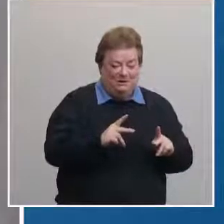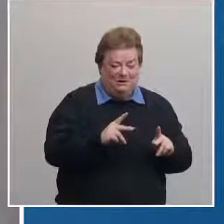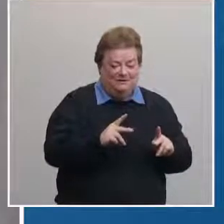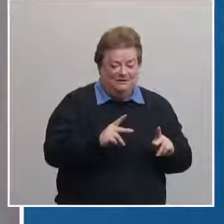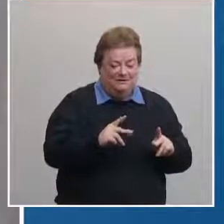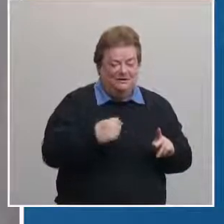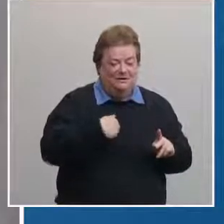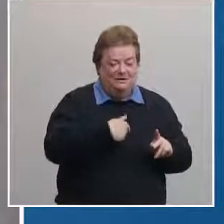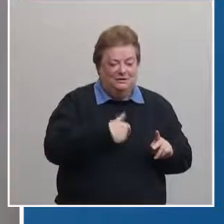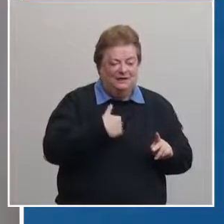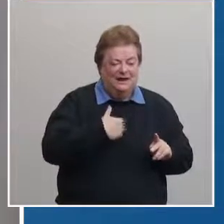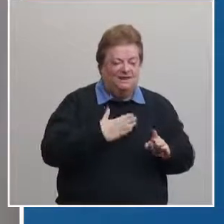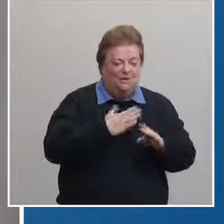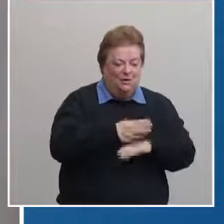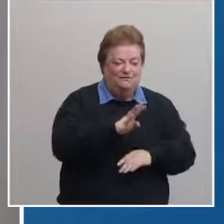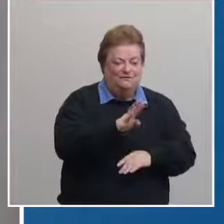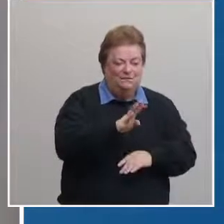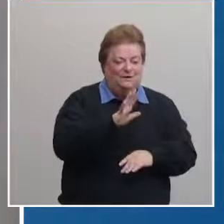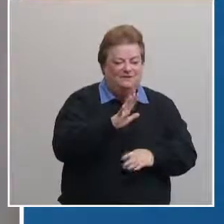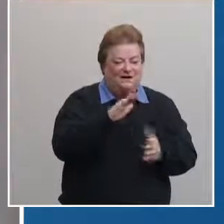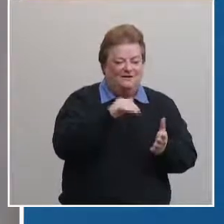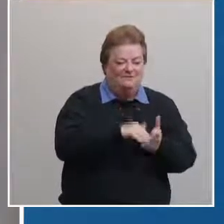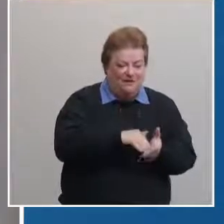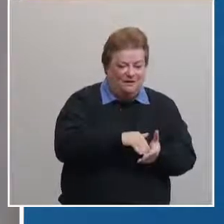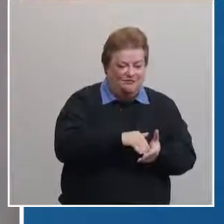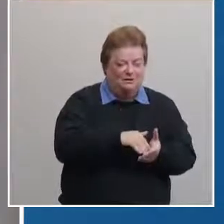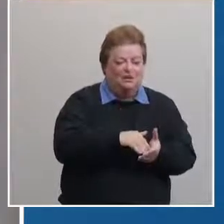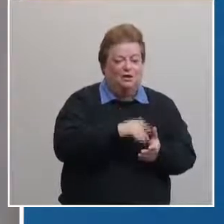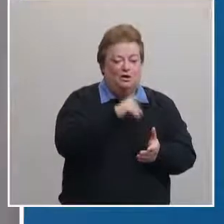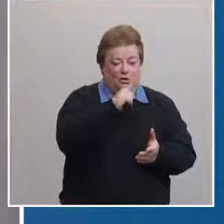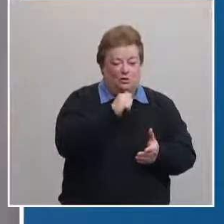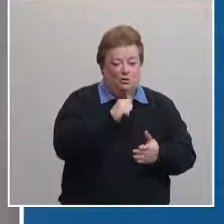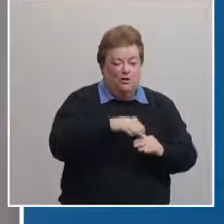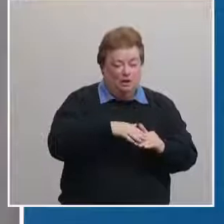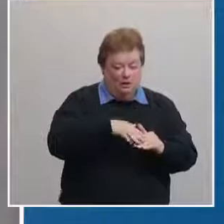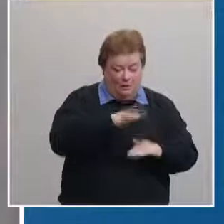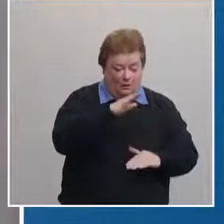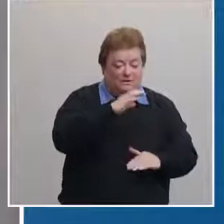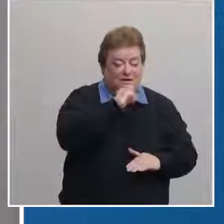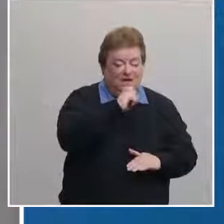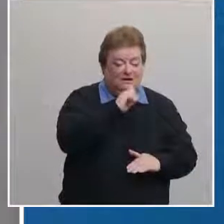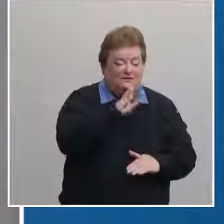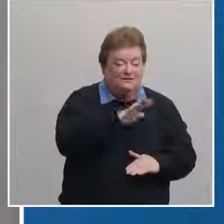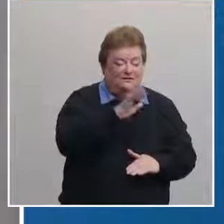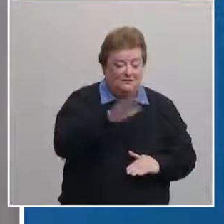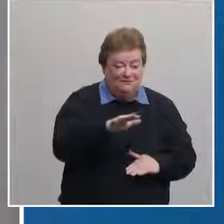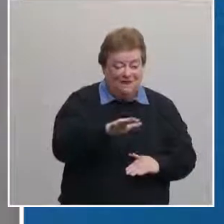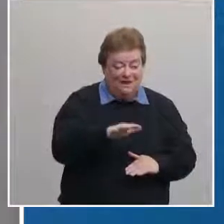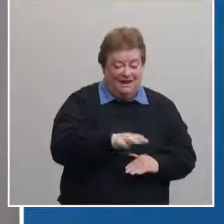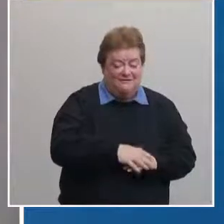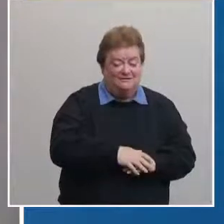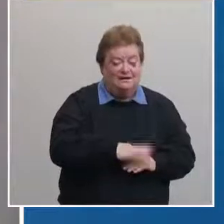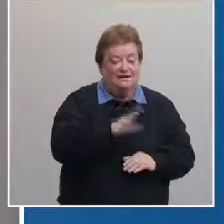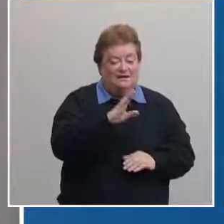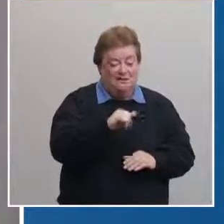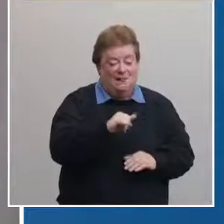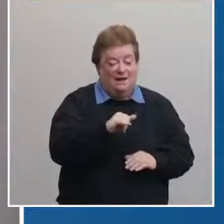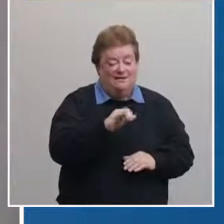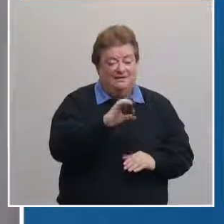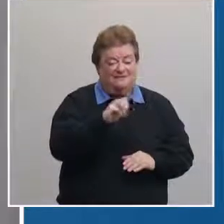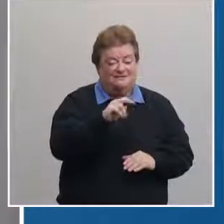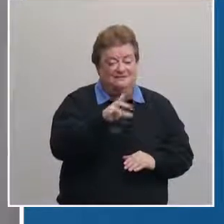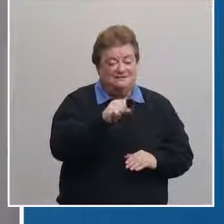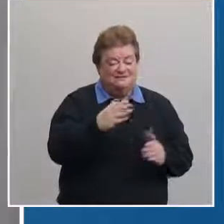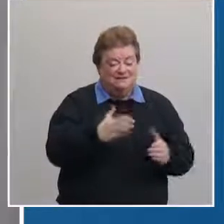over 45 000 individuals 65 years of age and older by the population census in lancaster